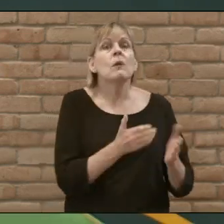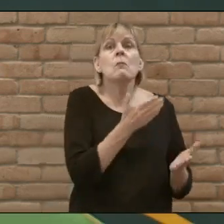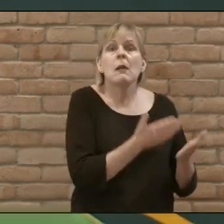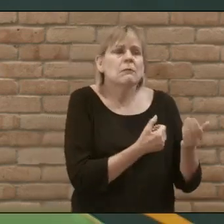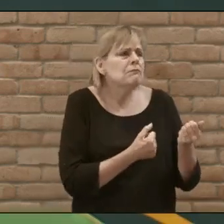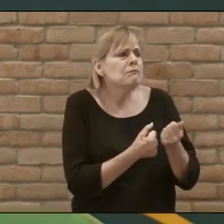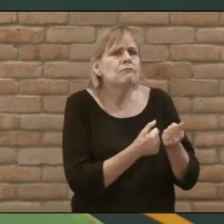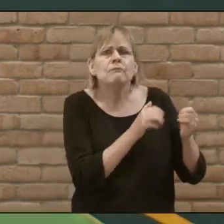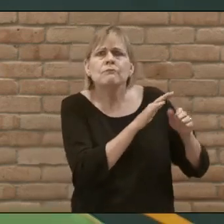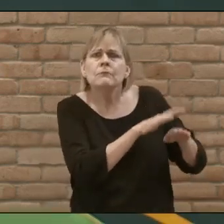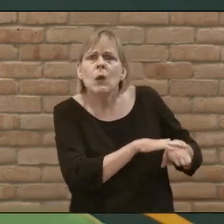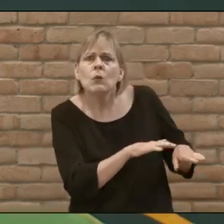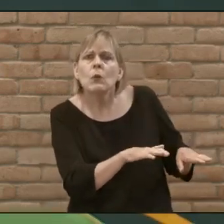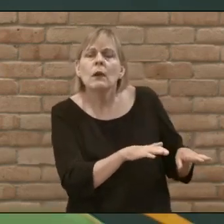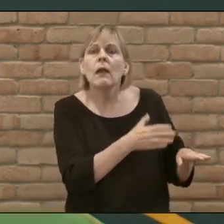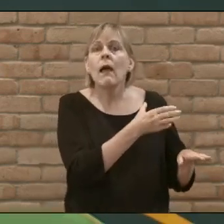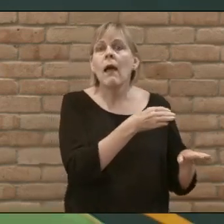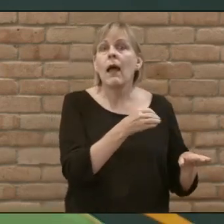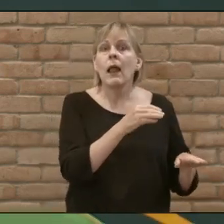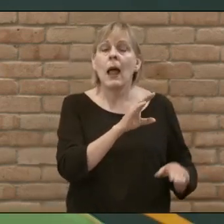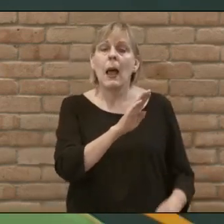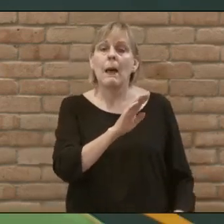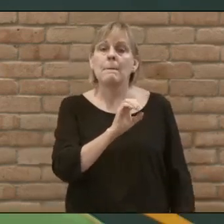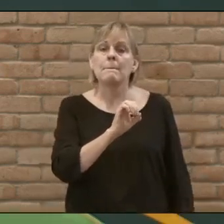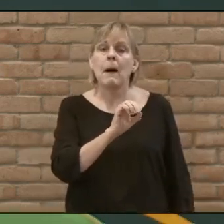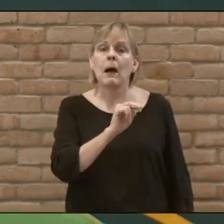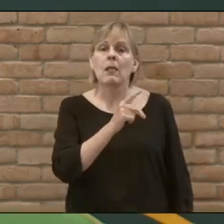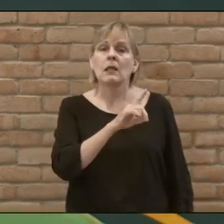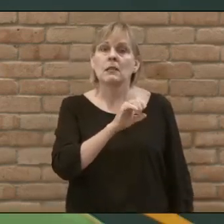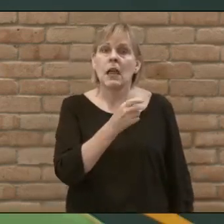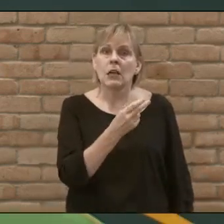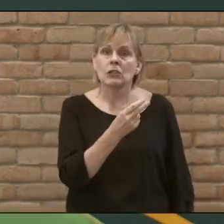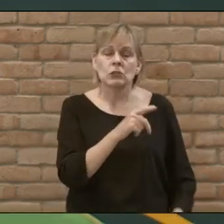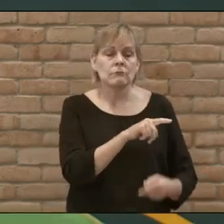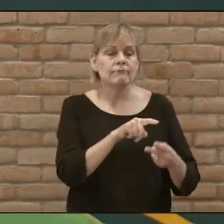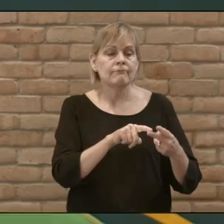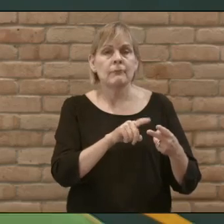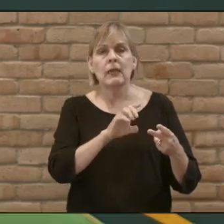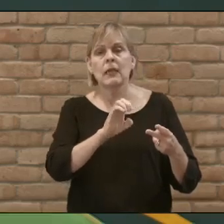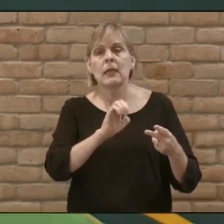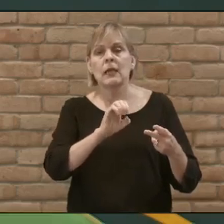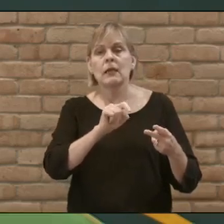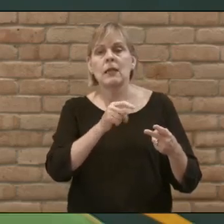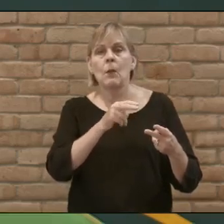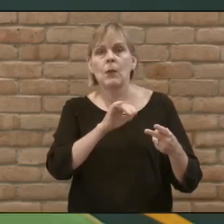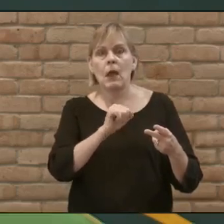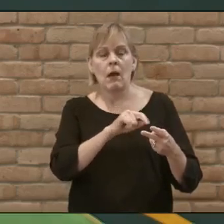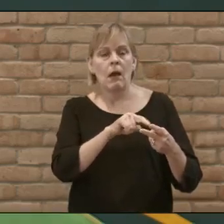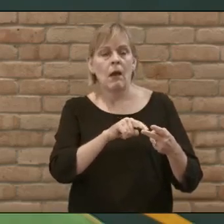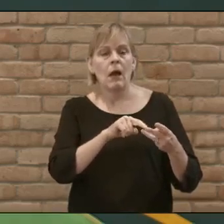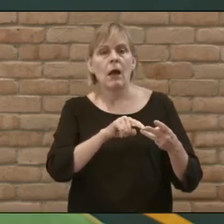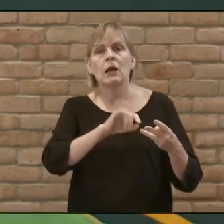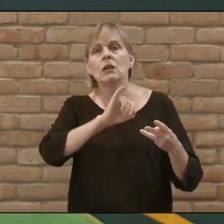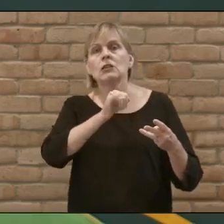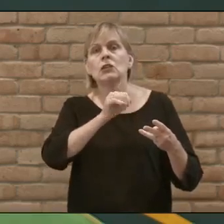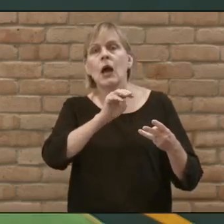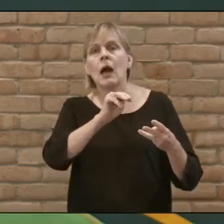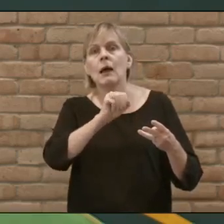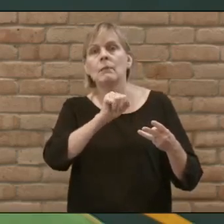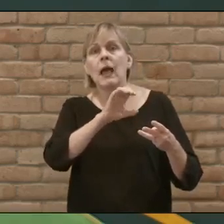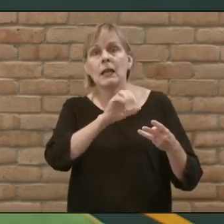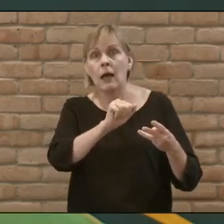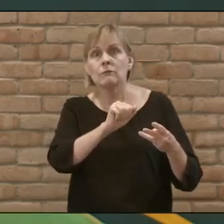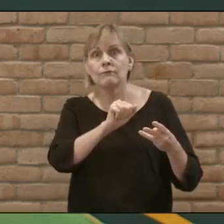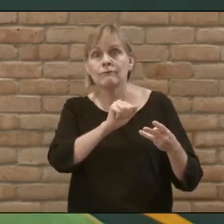sponsoring children in Bangladesh In Ethiopia, in Jamaica Whether that's going on short